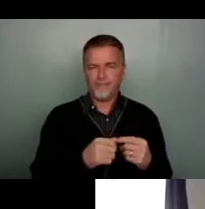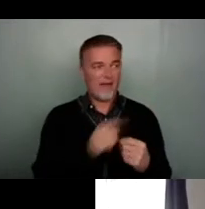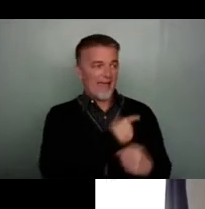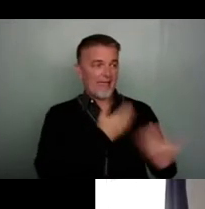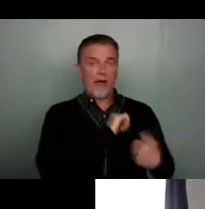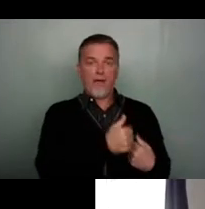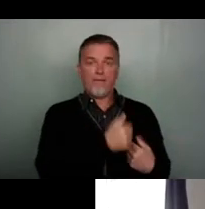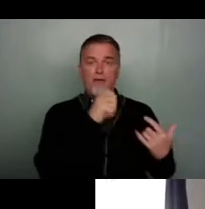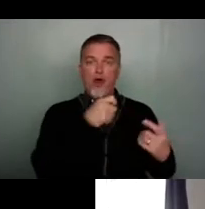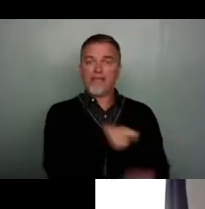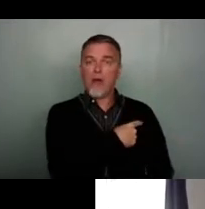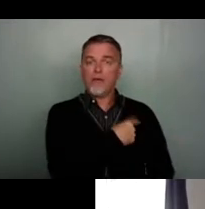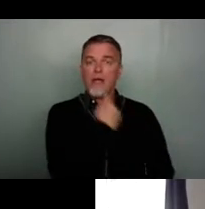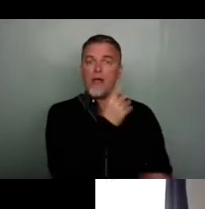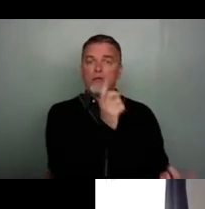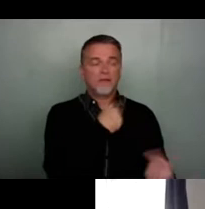announced.